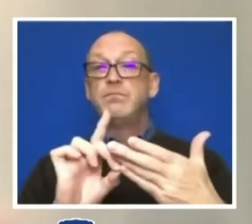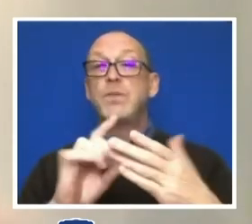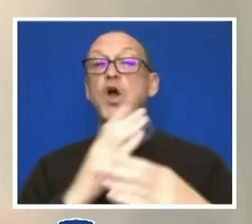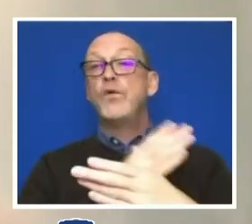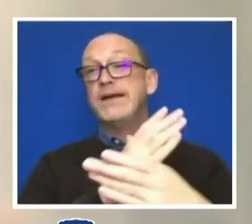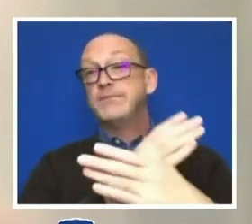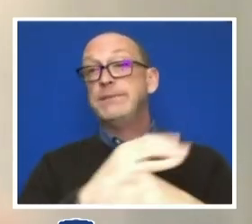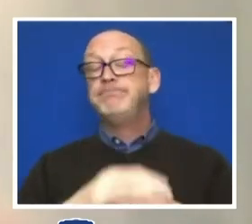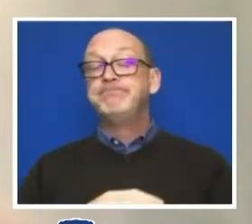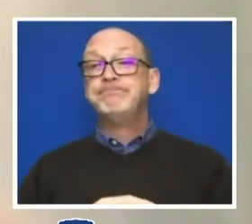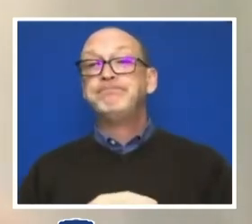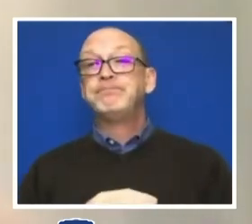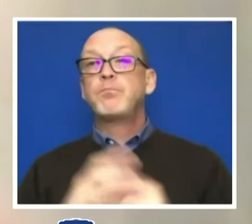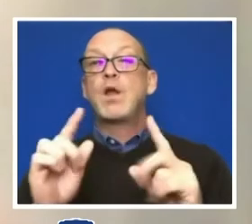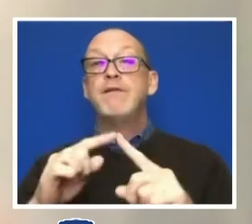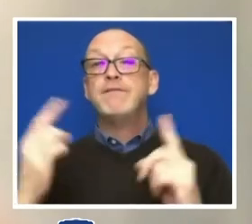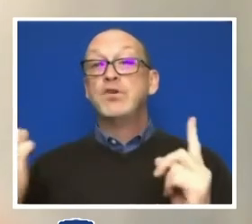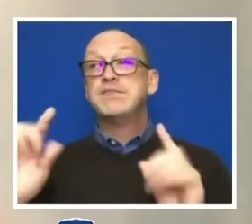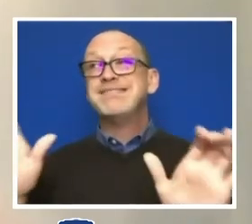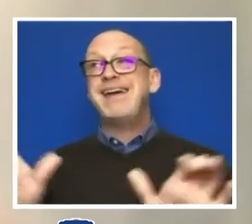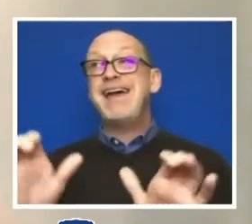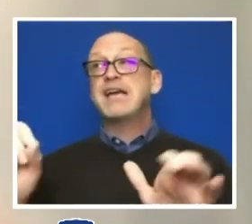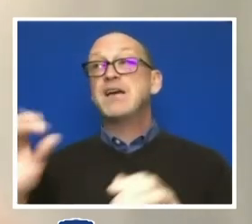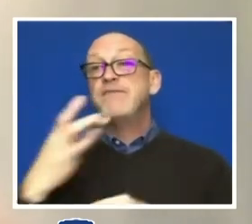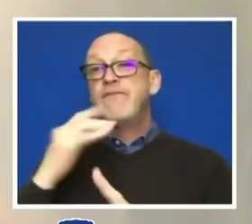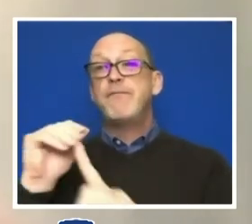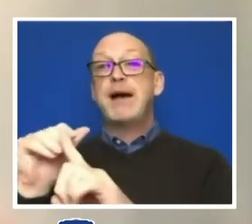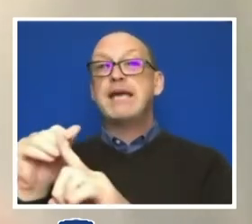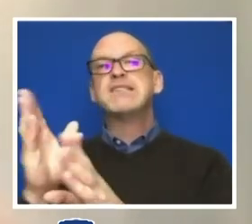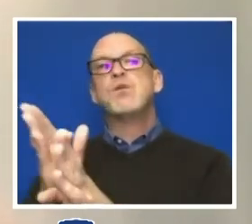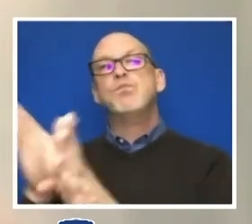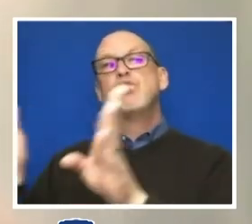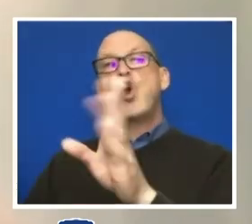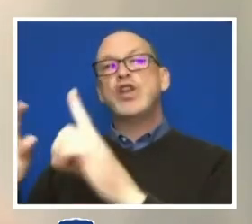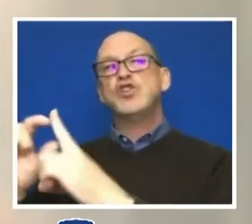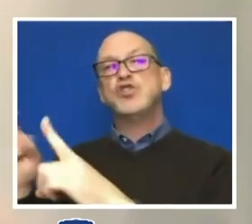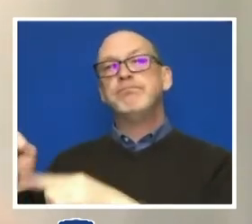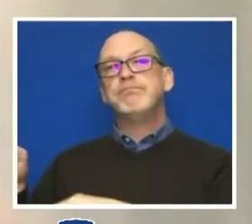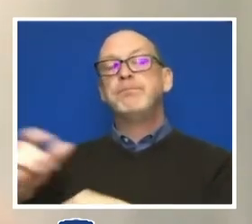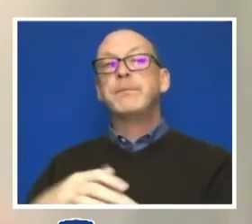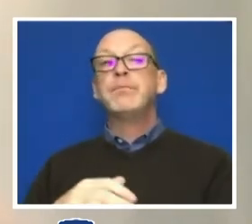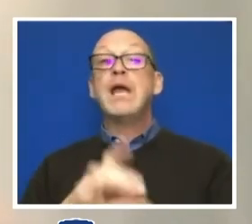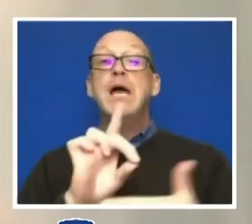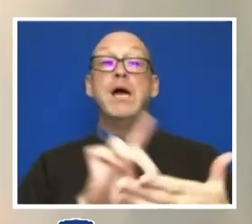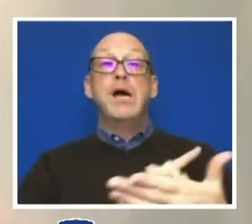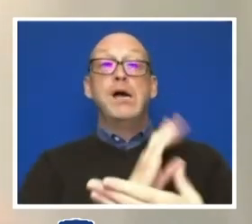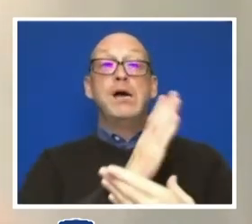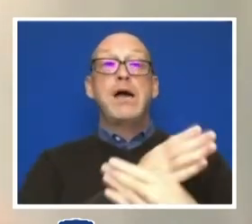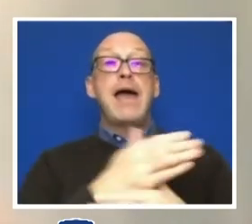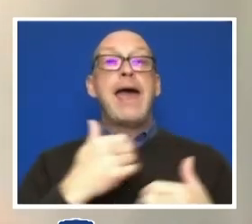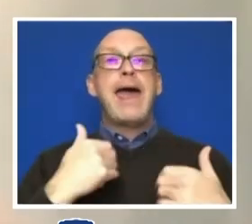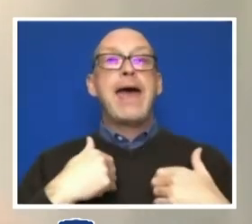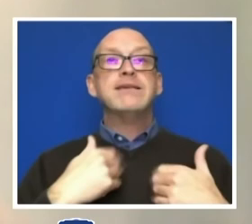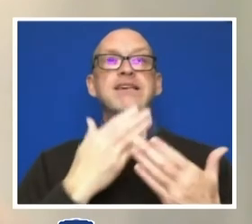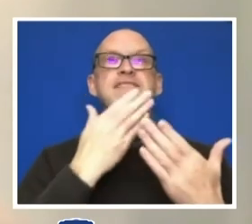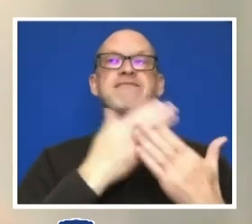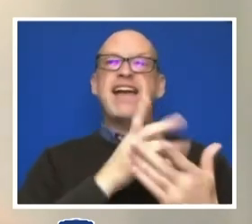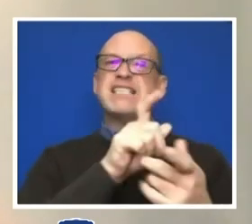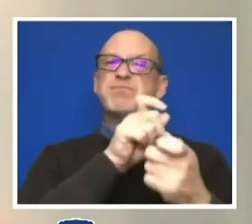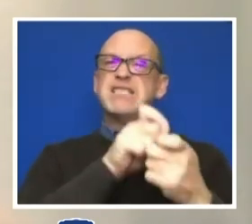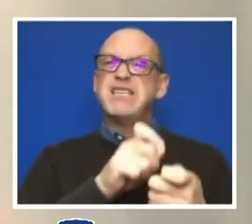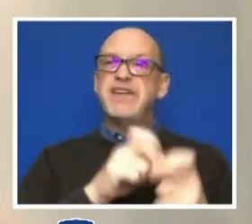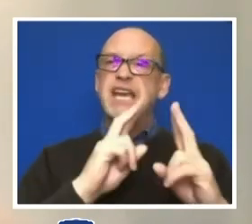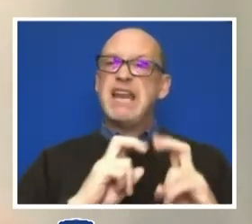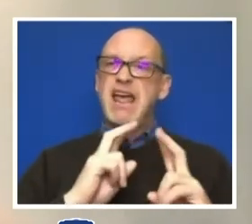versus acts of bias, which was a broader term. Discriminatory harassment allows us to have a very fact specific analysis